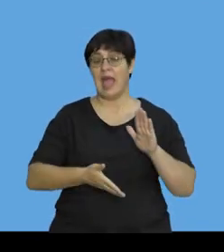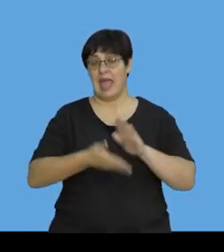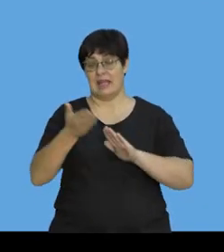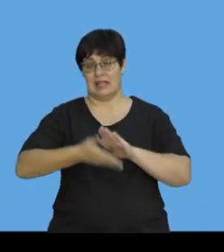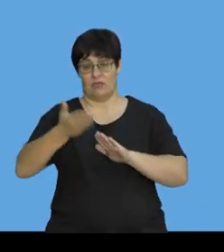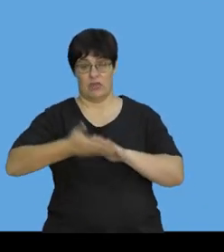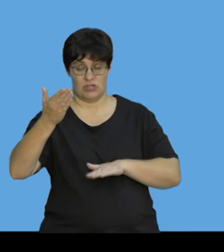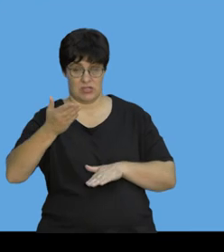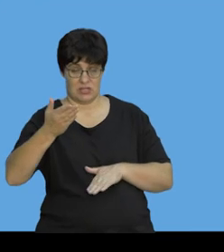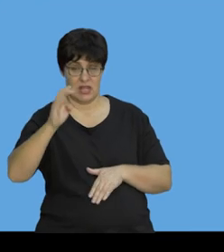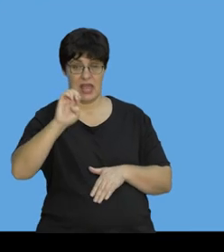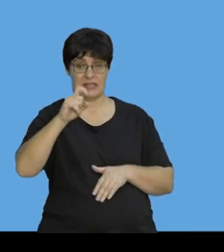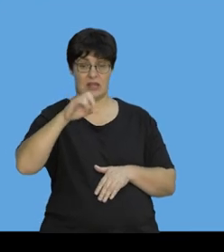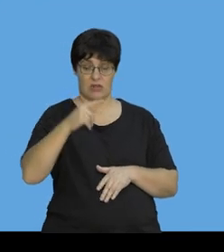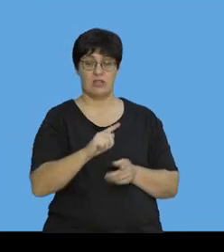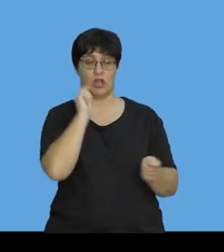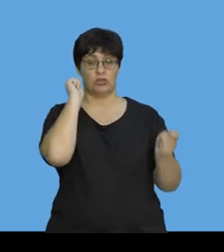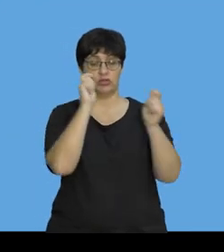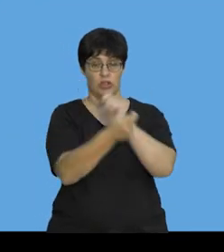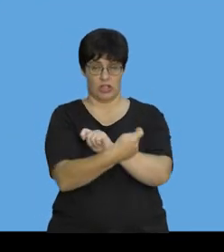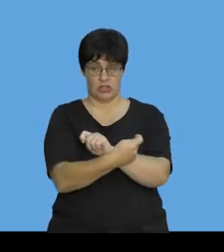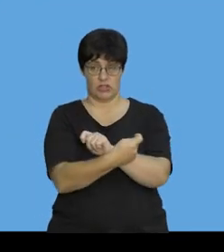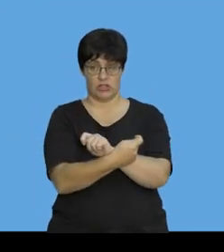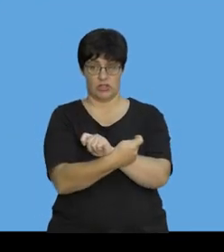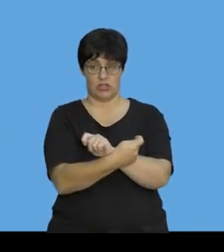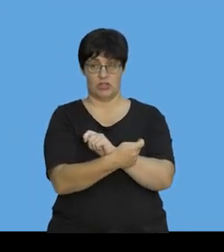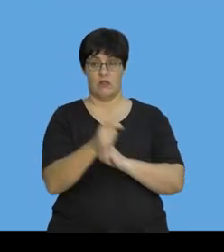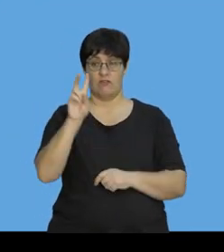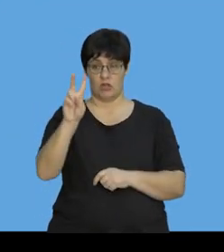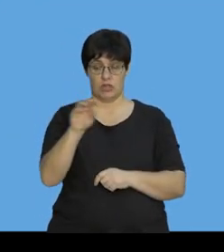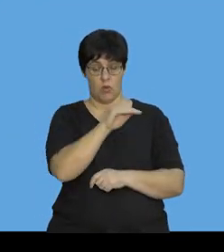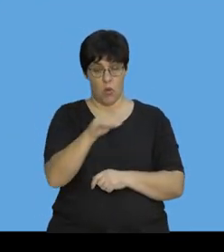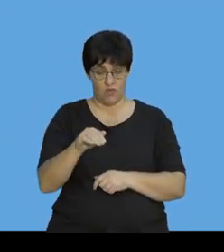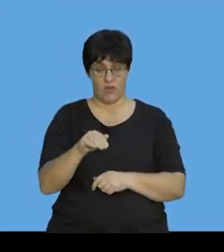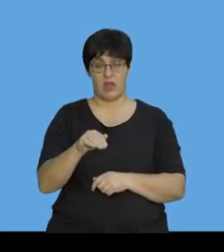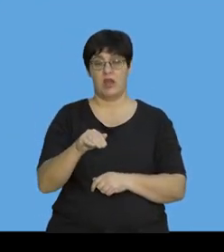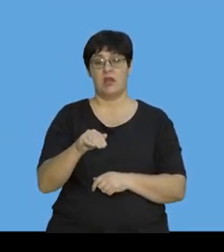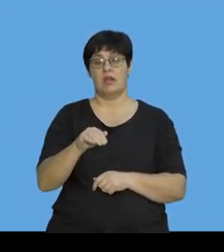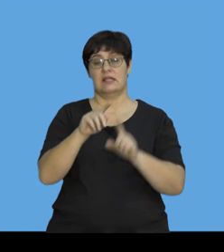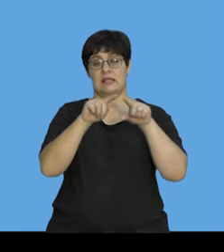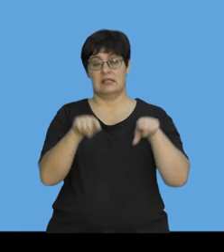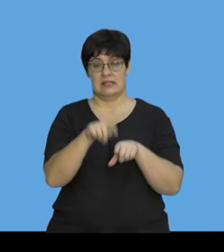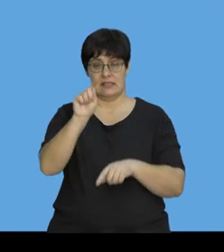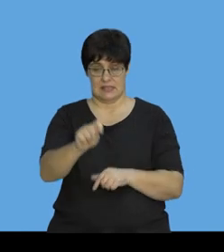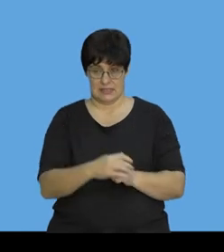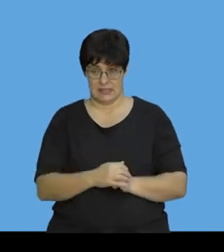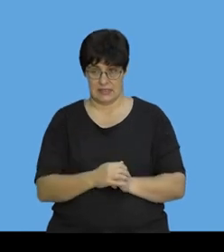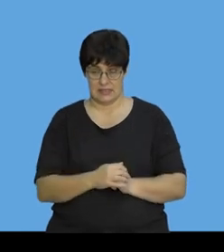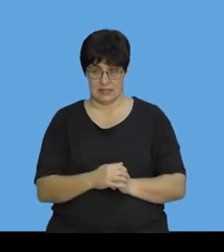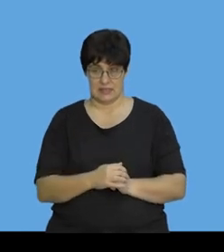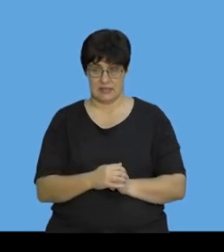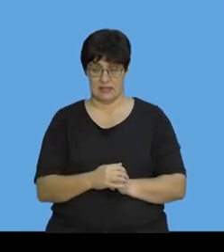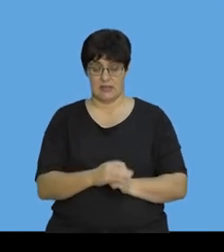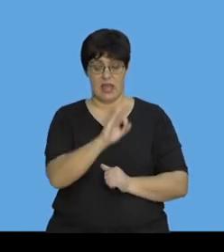acceleration is changing velocity over changing time. We go